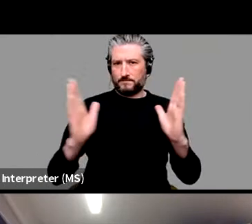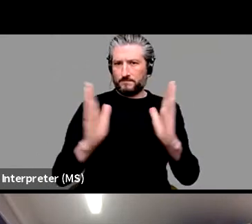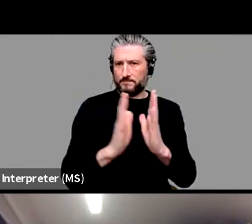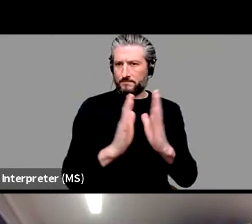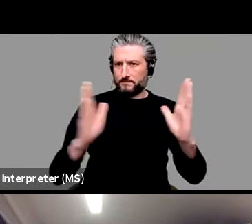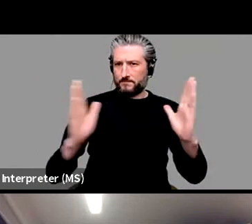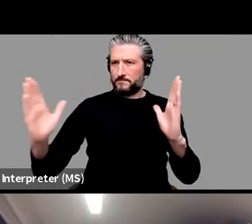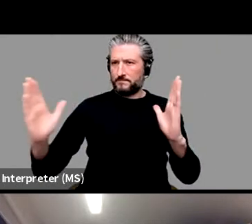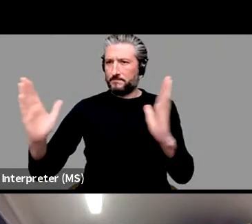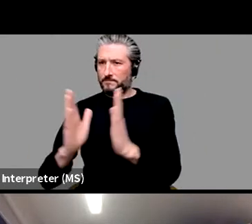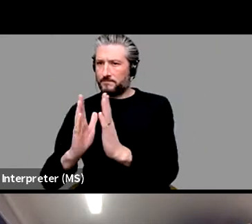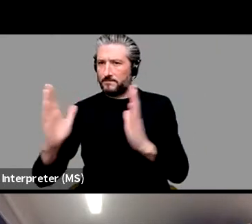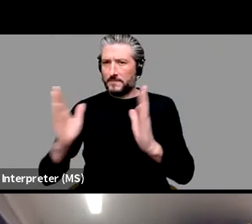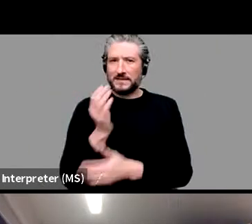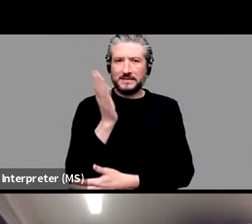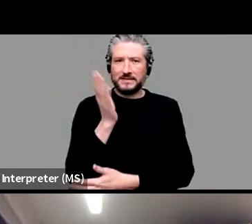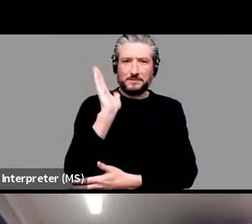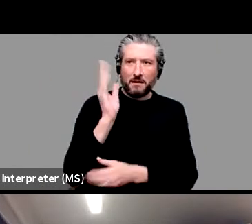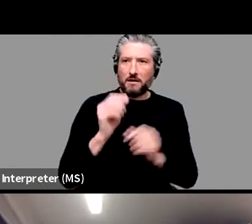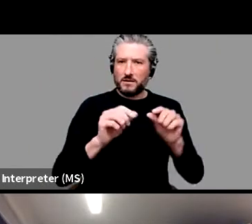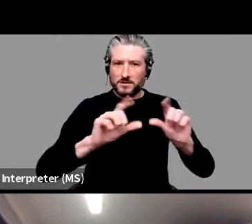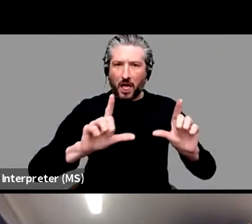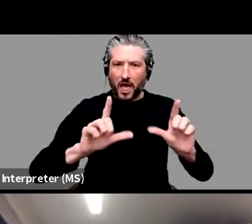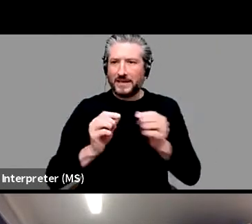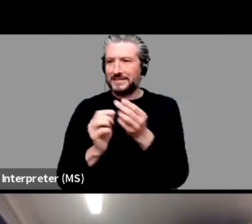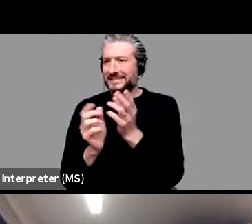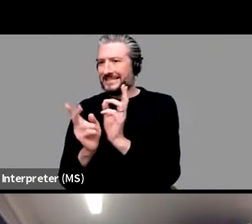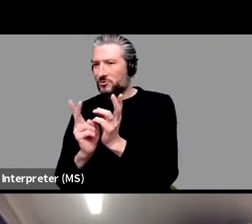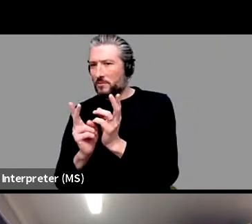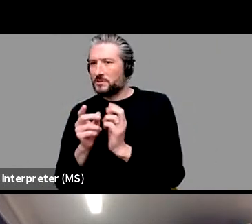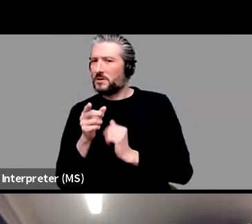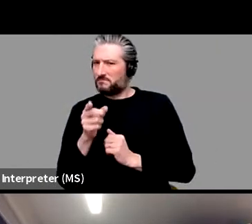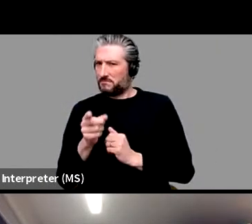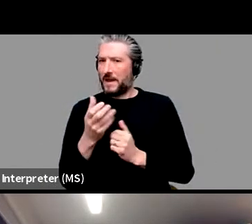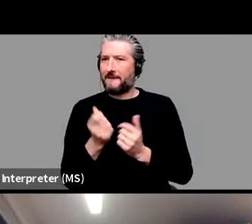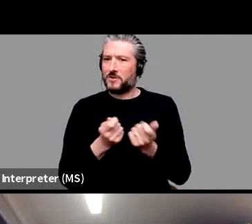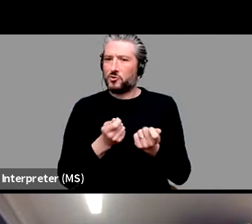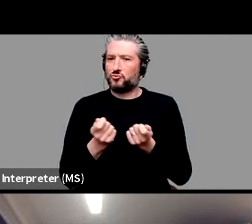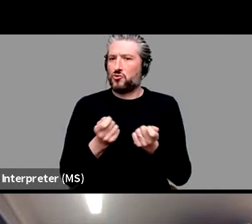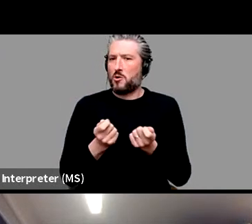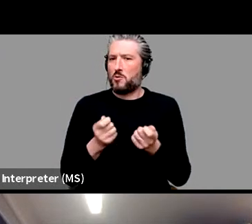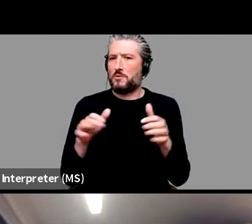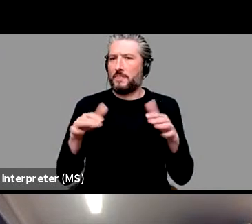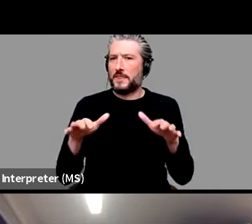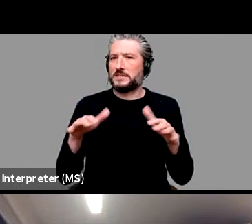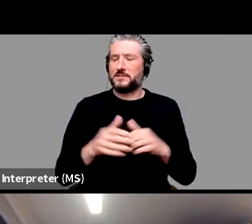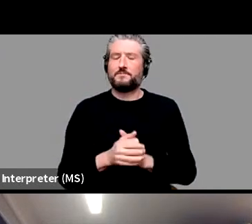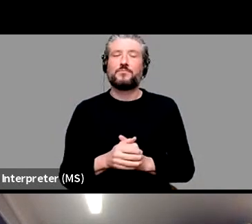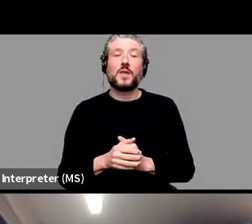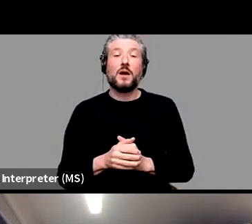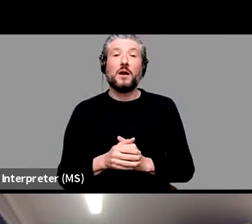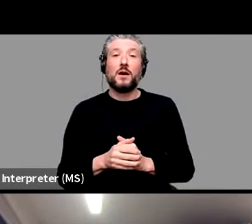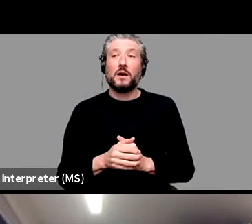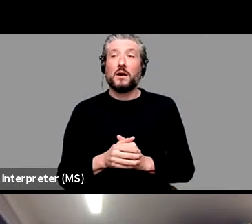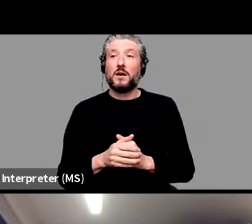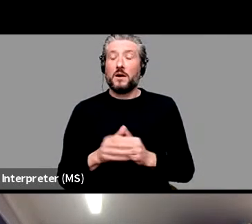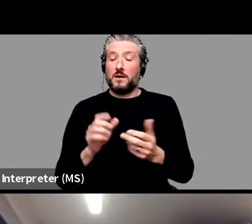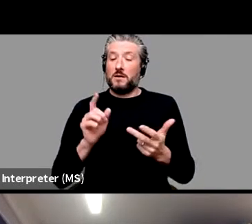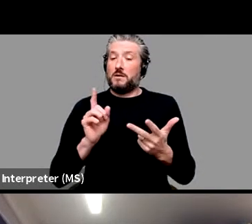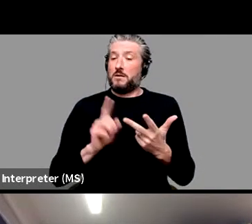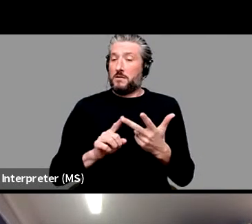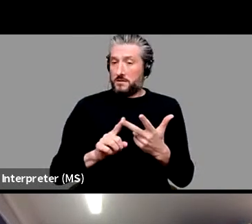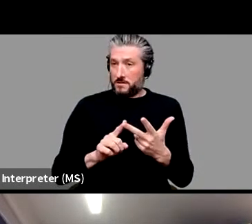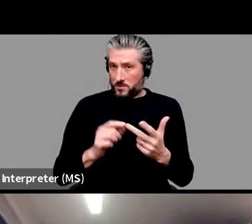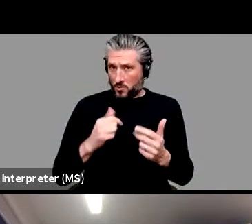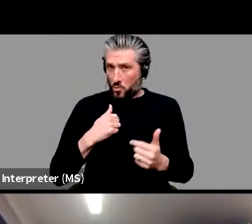smaller. But I think that's about all you get in terms of control. We're also very much encouraging live tweeting. We had some great tweeting last week.